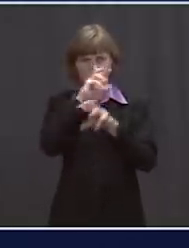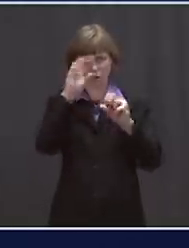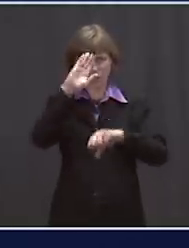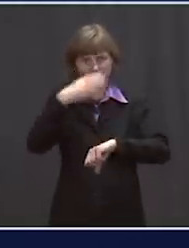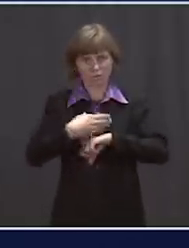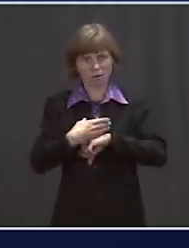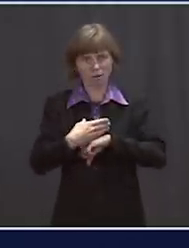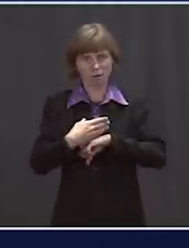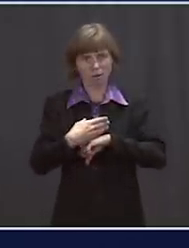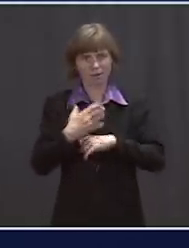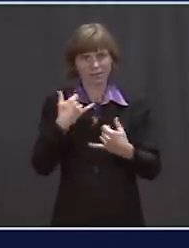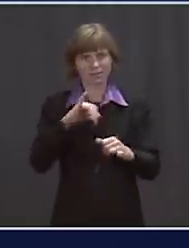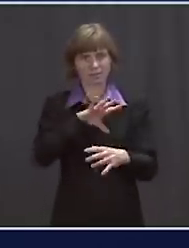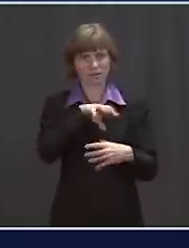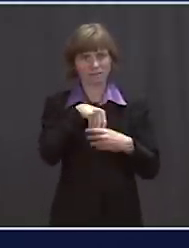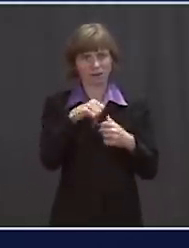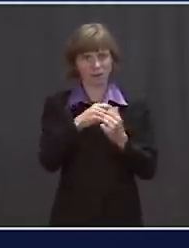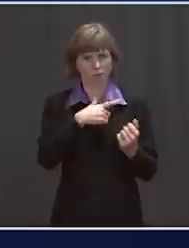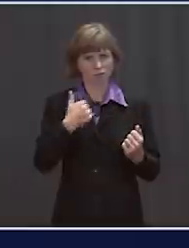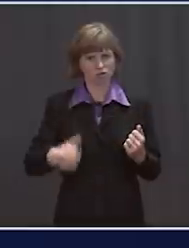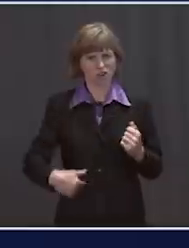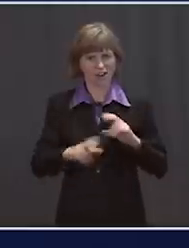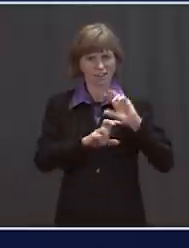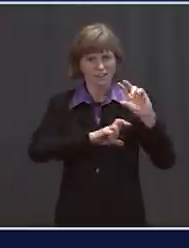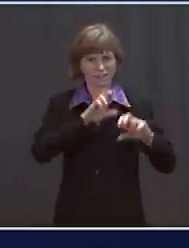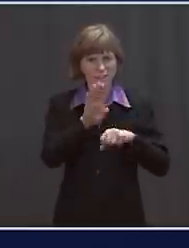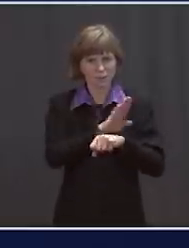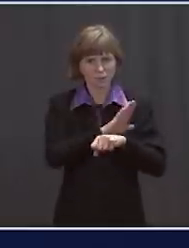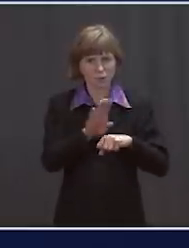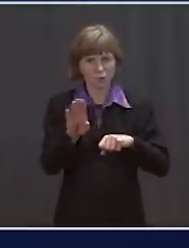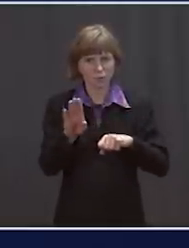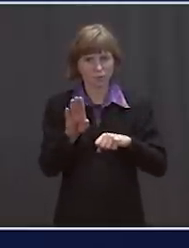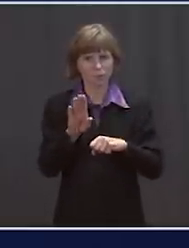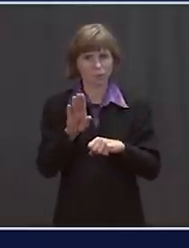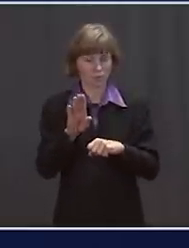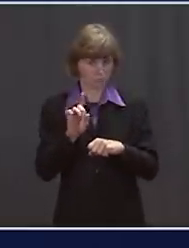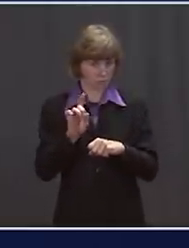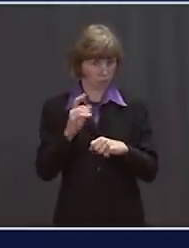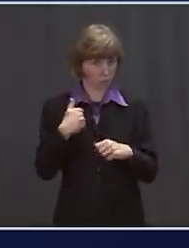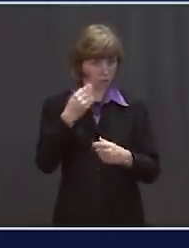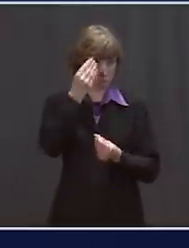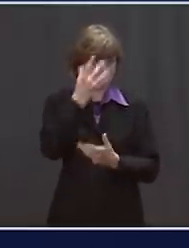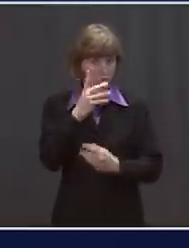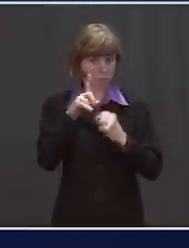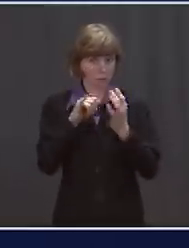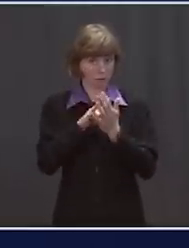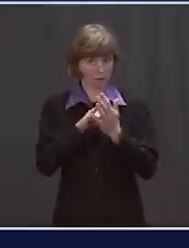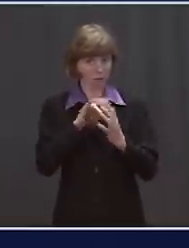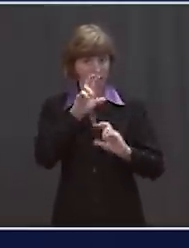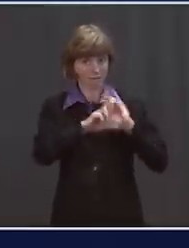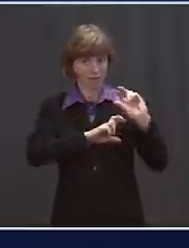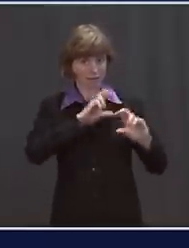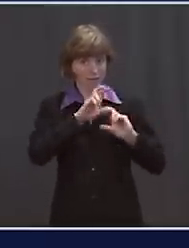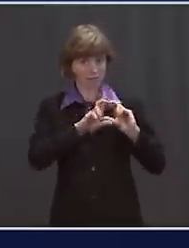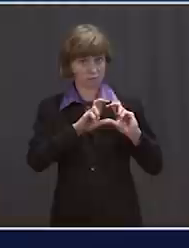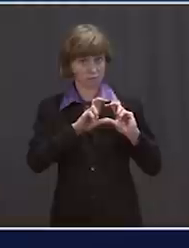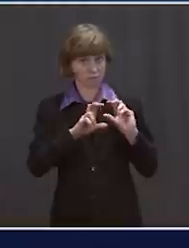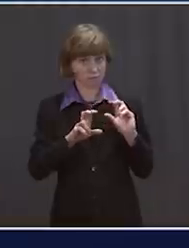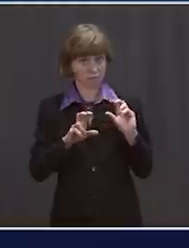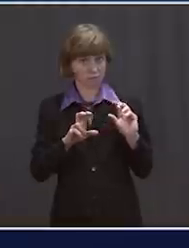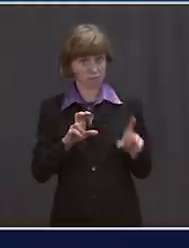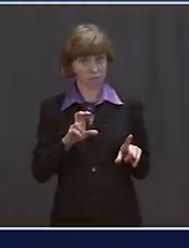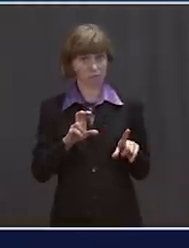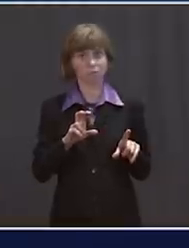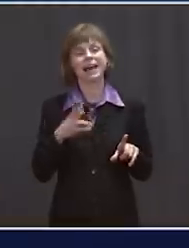stake in a Chinese investment firm formed with state-owned entities. Do you have an update on the divestment from that investment? Ms.